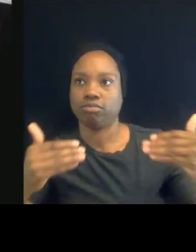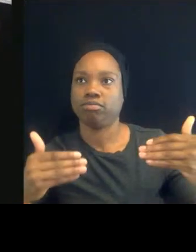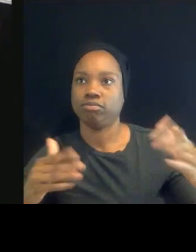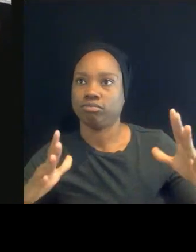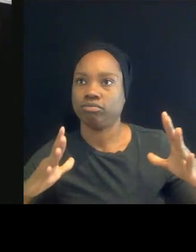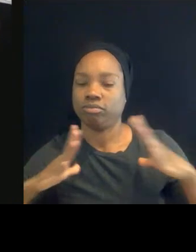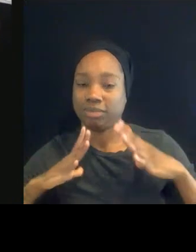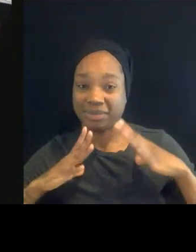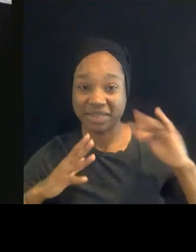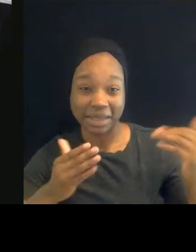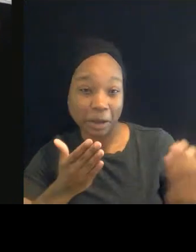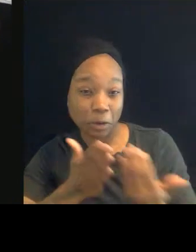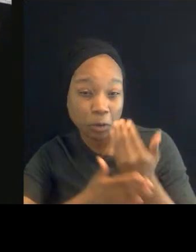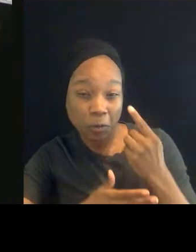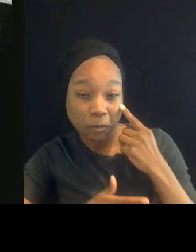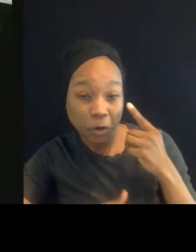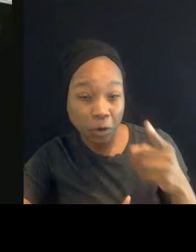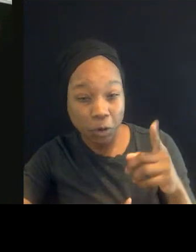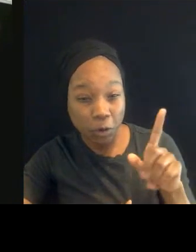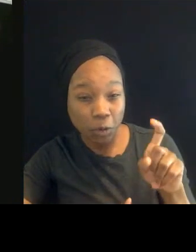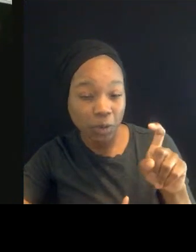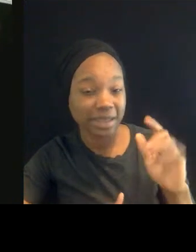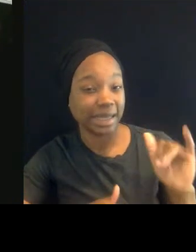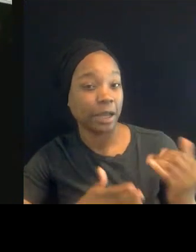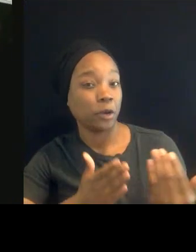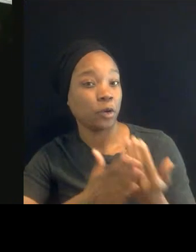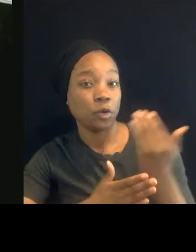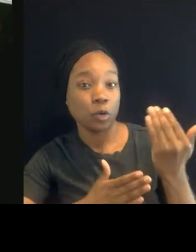insight for you? Is this something new to be able to even talk about?